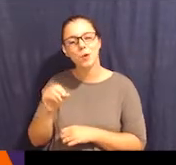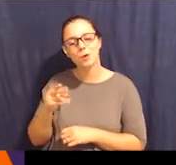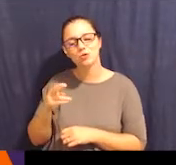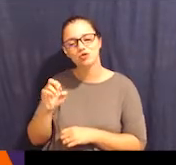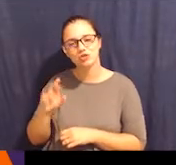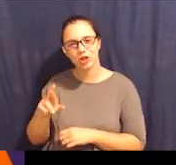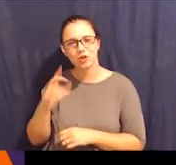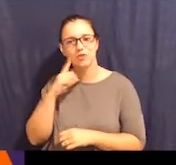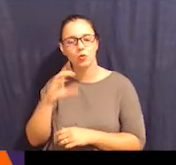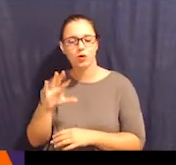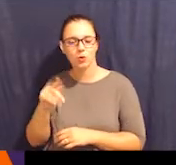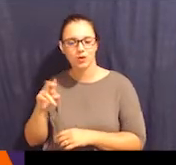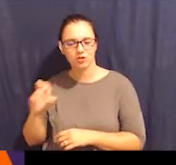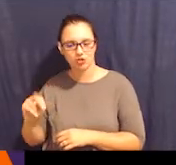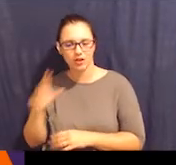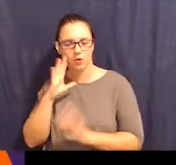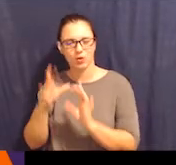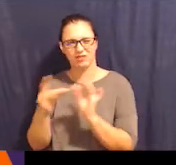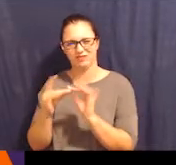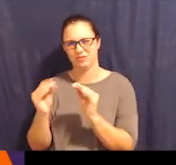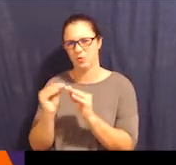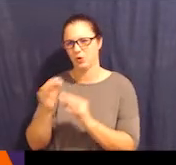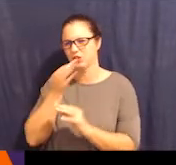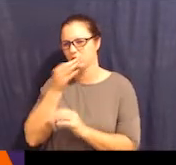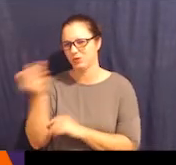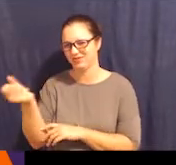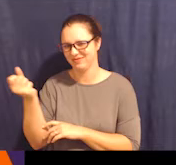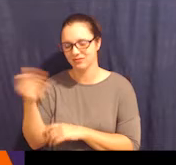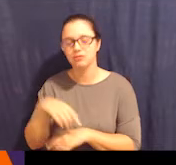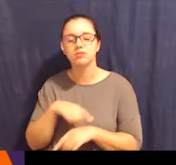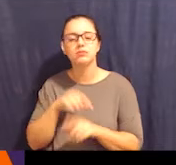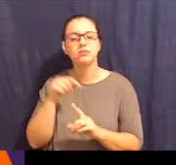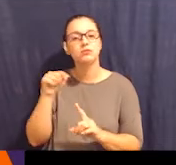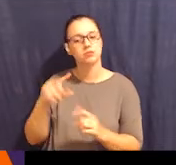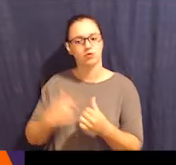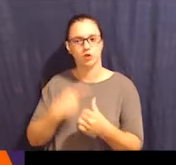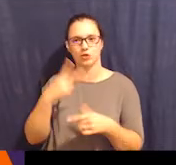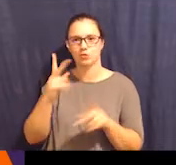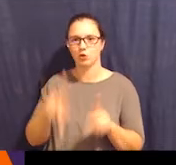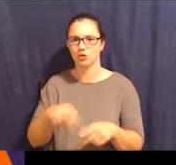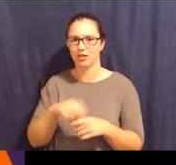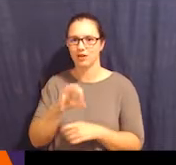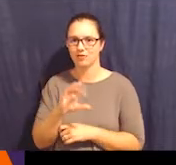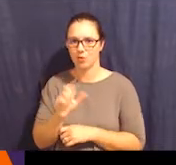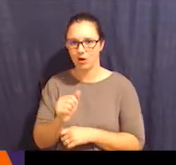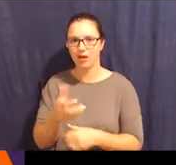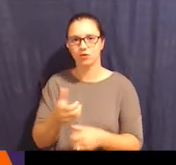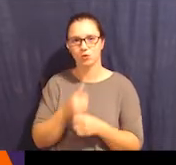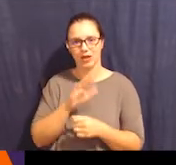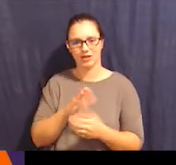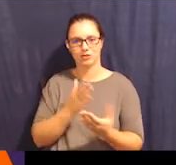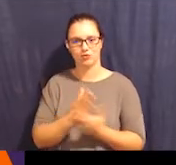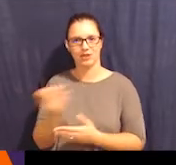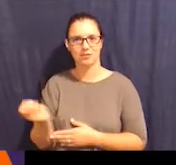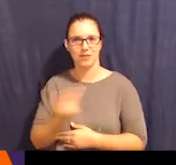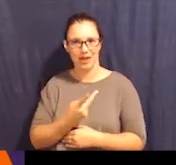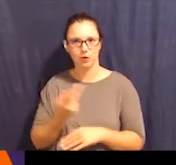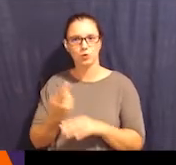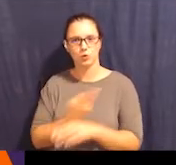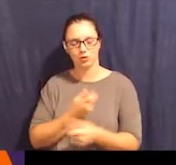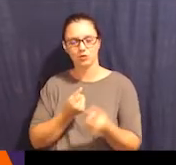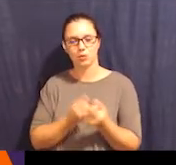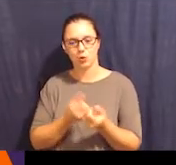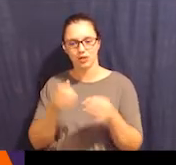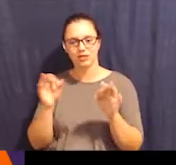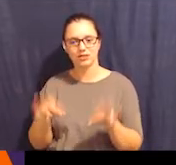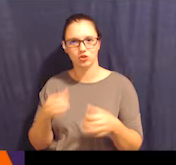of the SDM for Florida Coalition, which I'll talk to you all about soon. And he's the first person in Florida to get his rights back